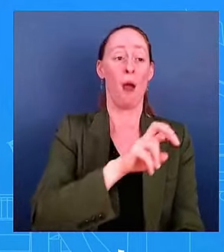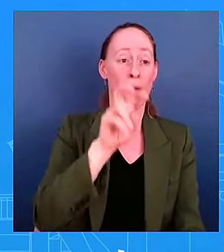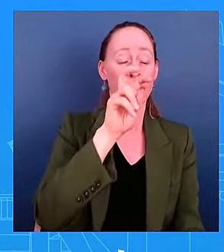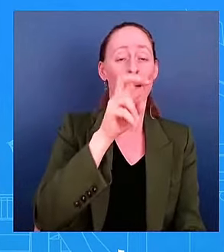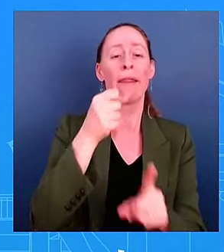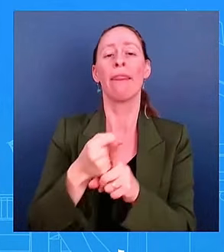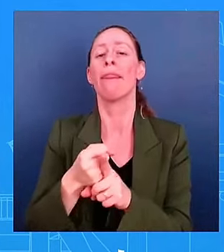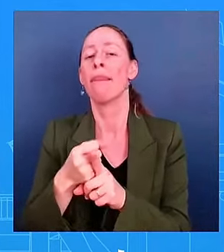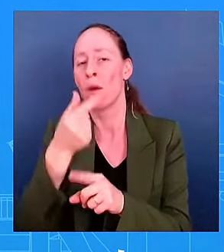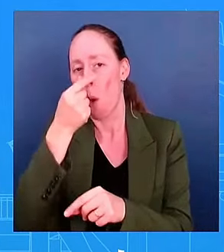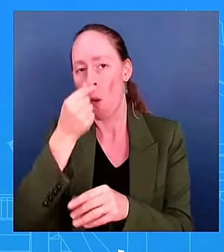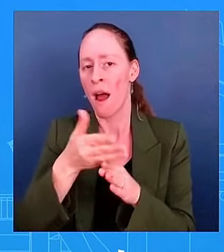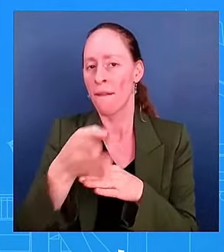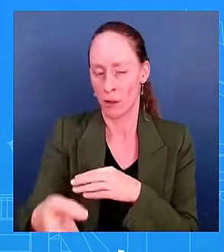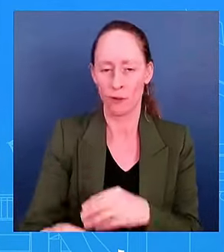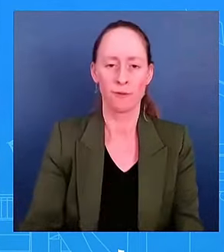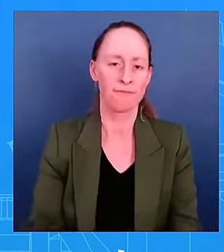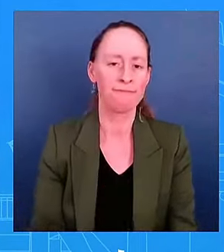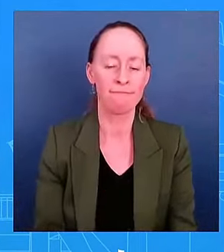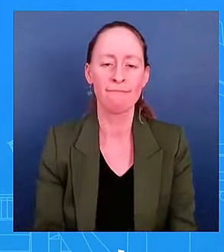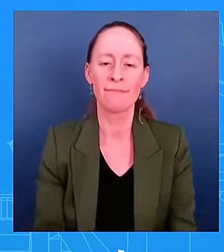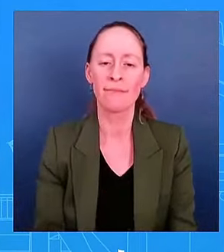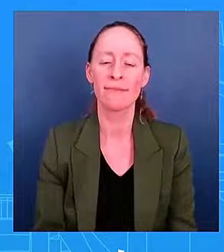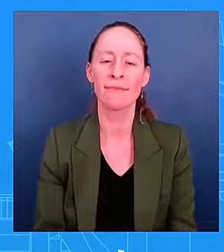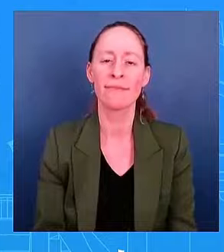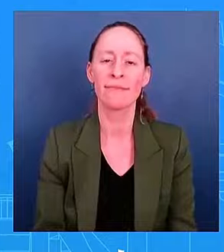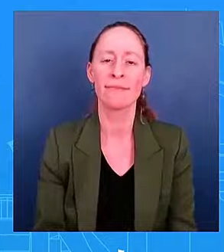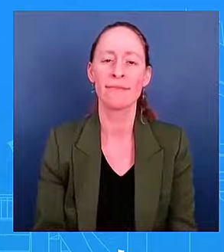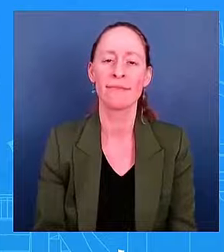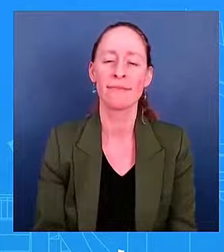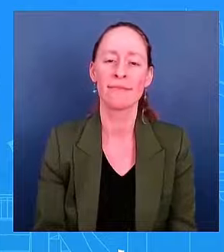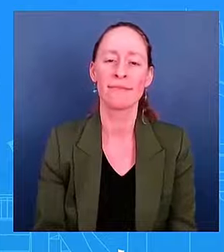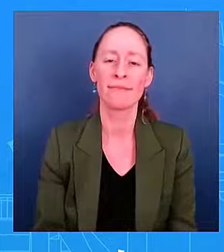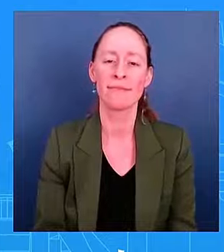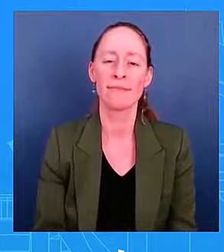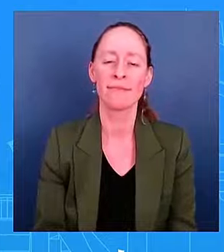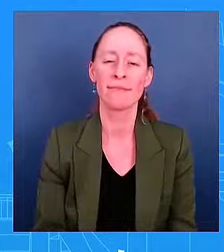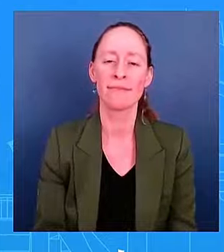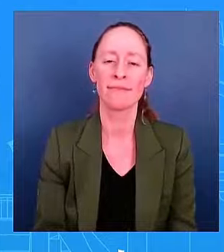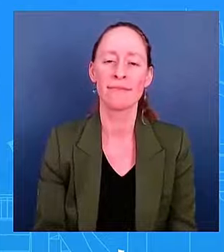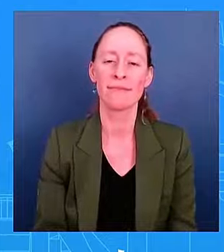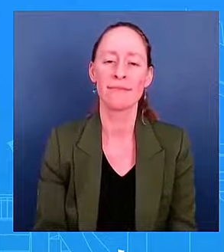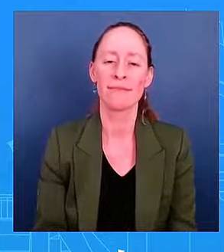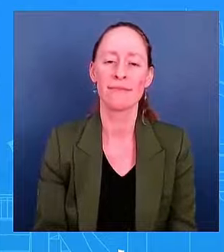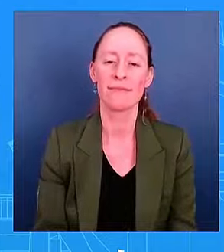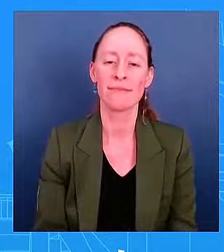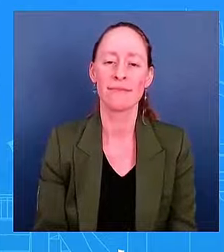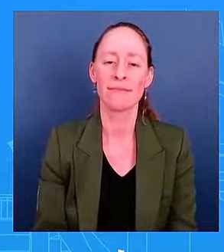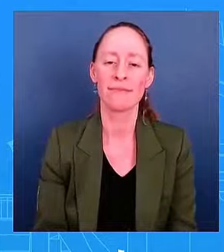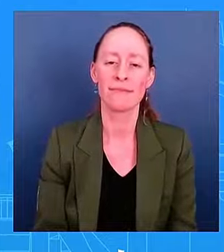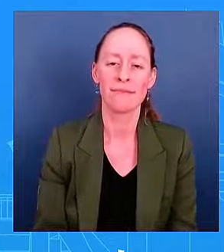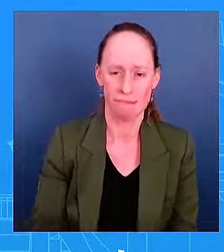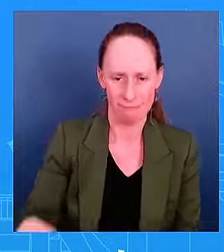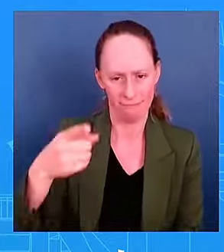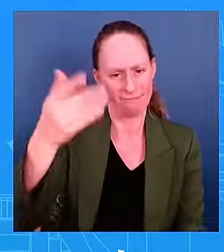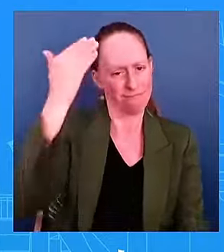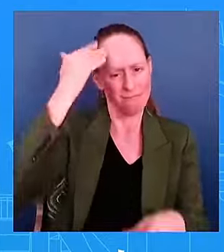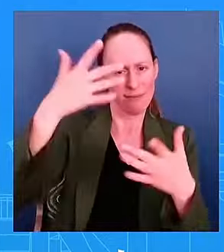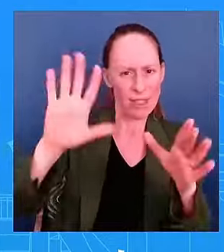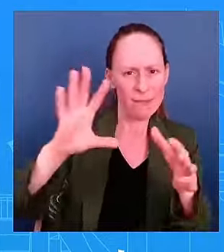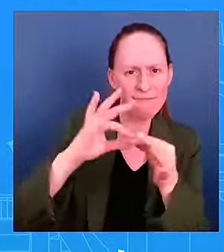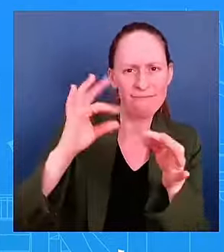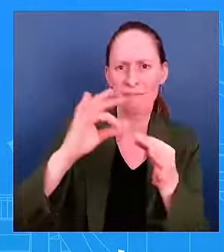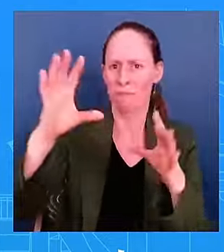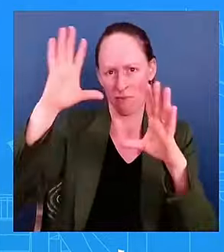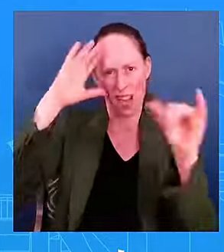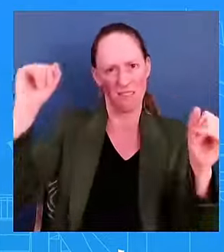You mentioned a few times that the President is proud of his record. He wants to continue his work and building on that record.